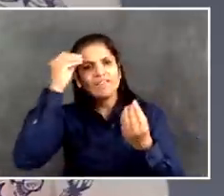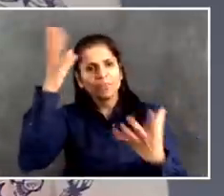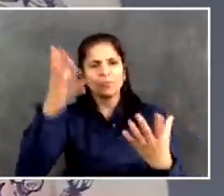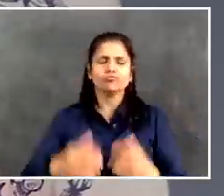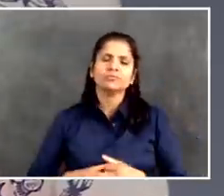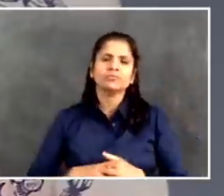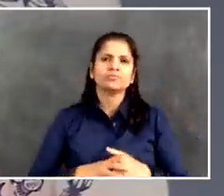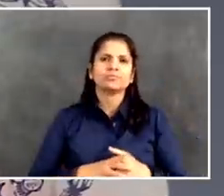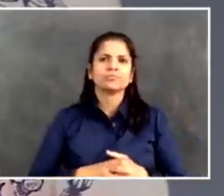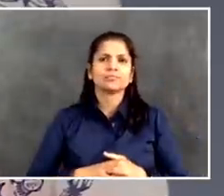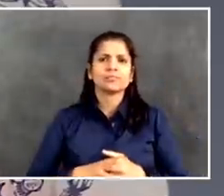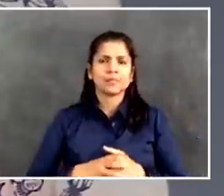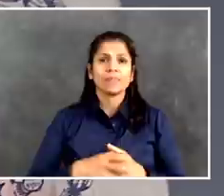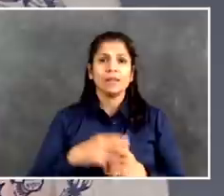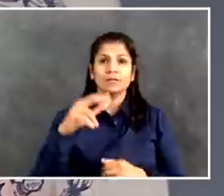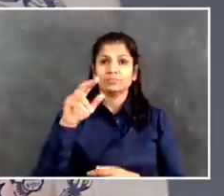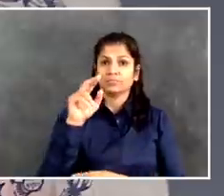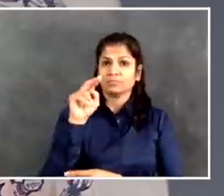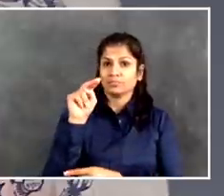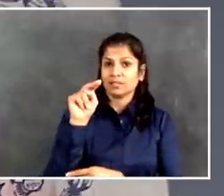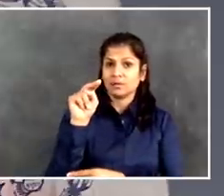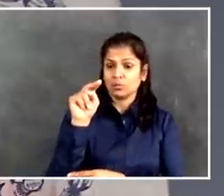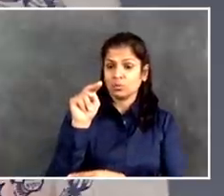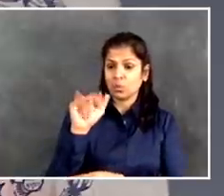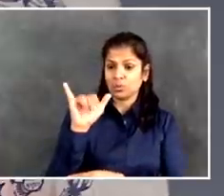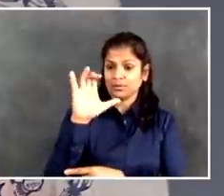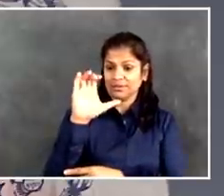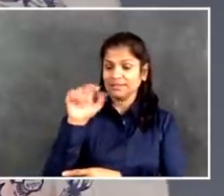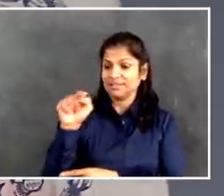the NYC.gov slash get food.